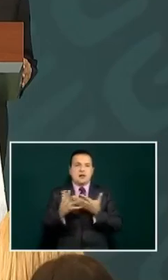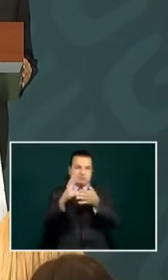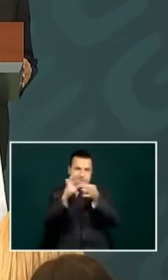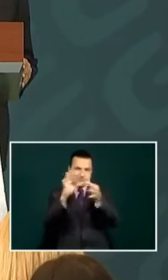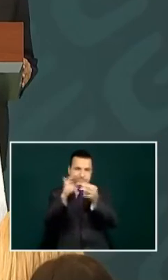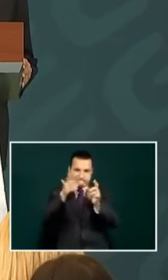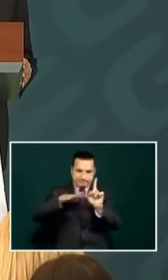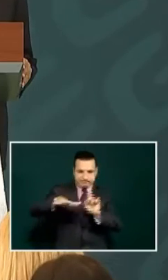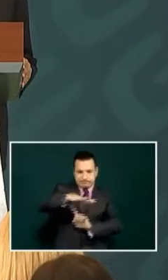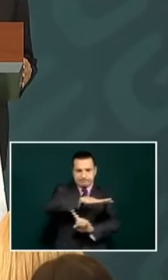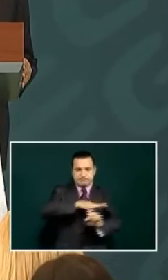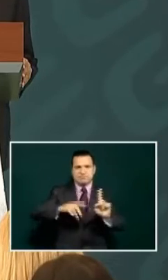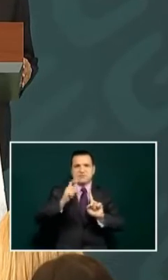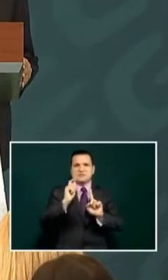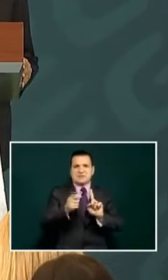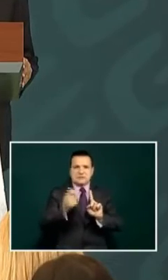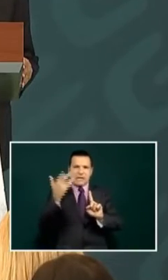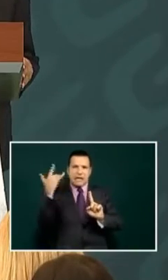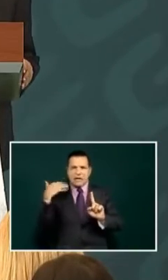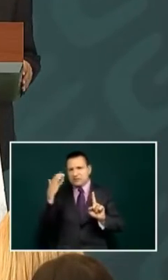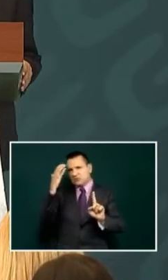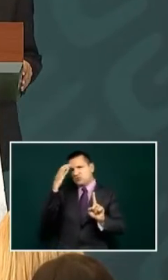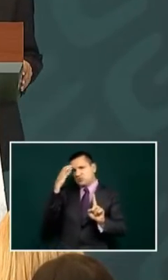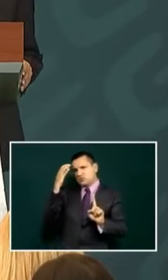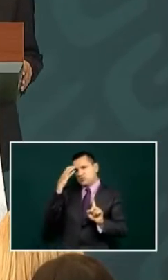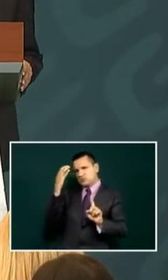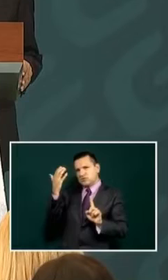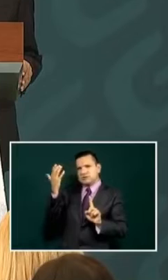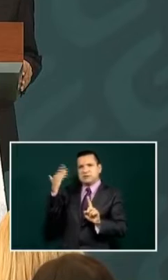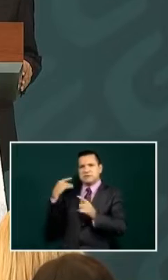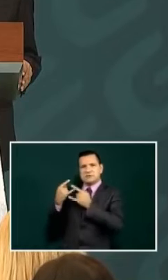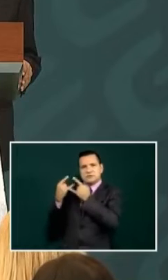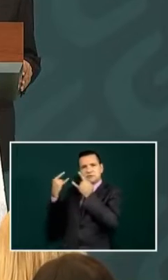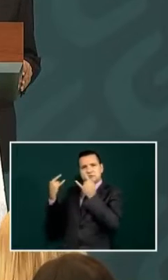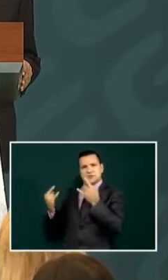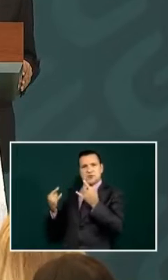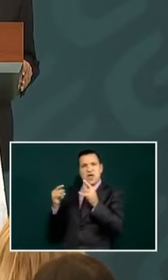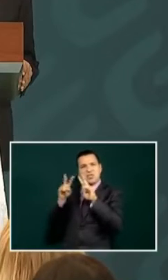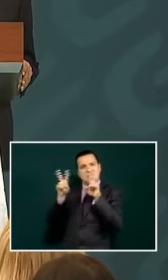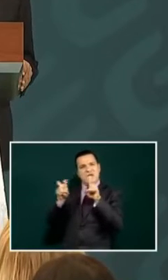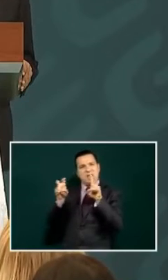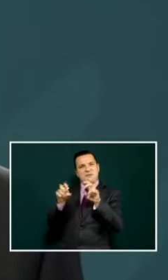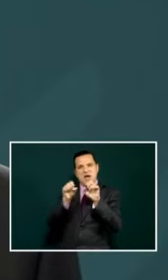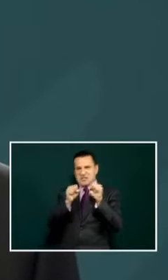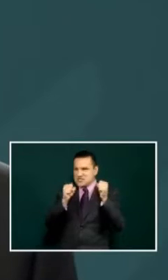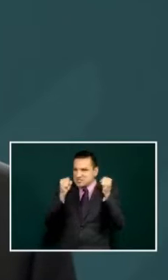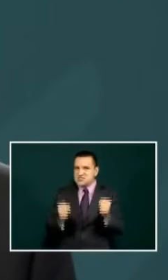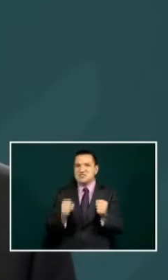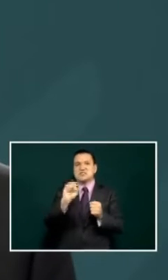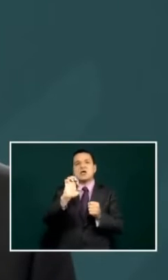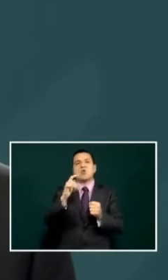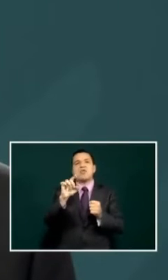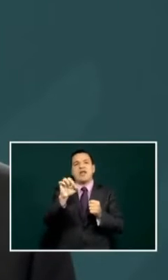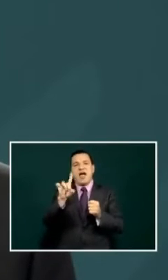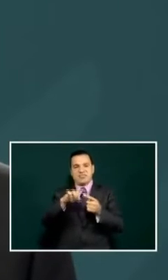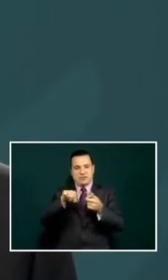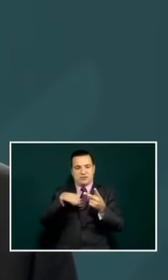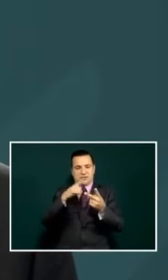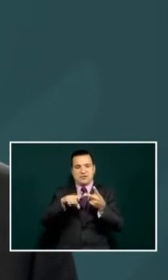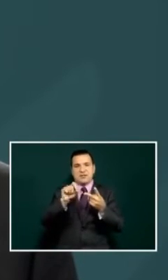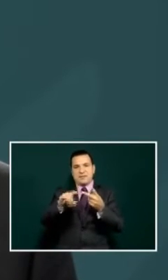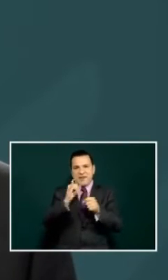to contextualize and to have because we have things